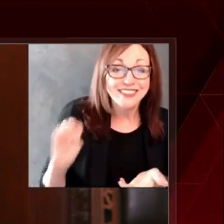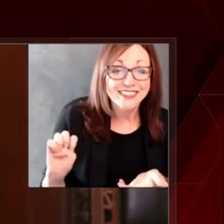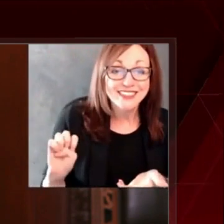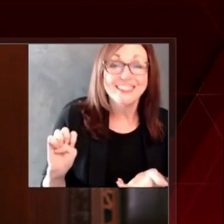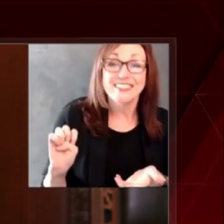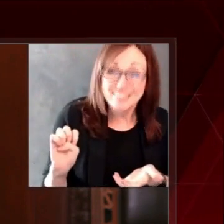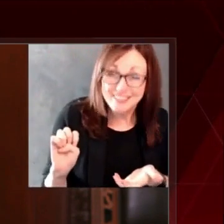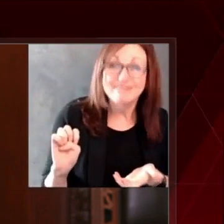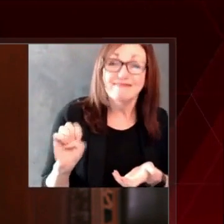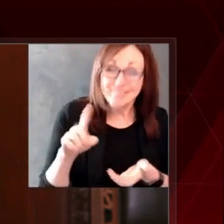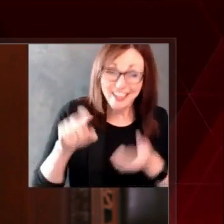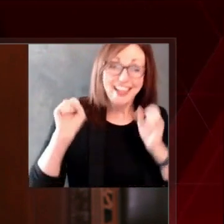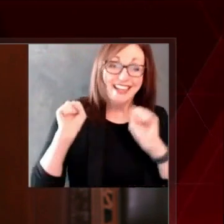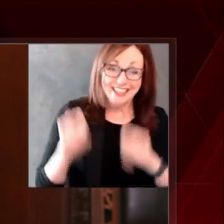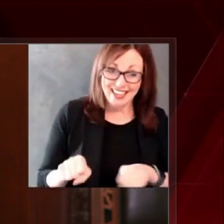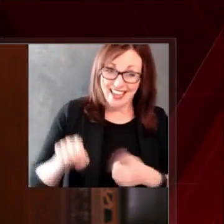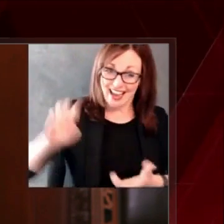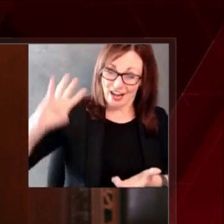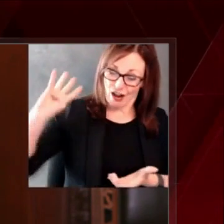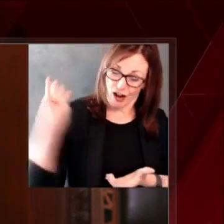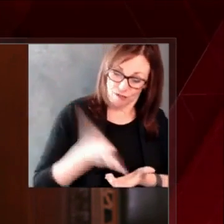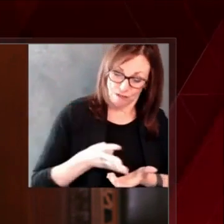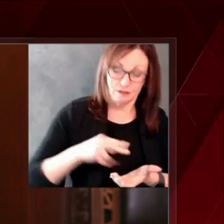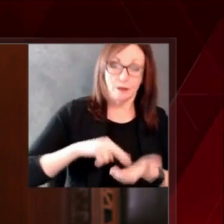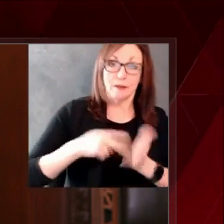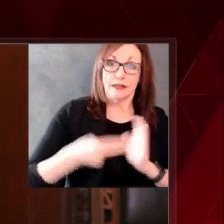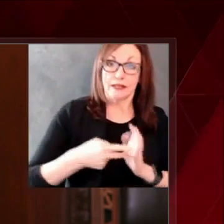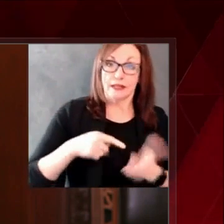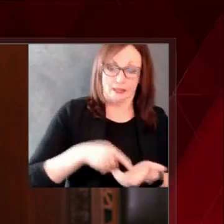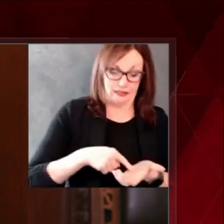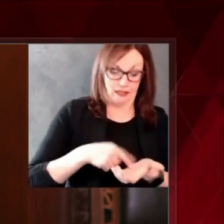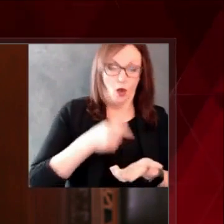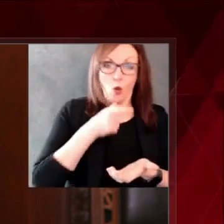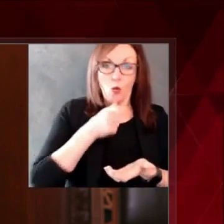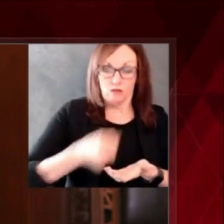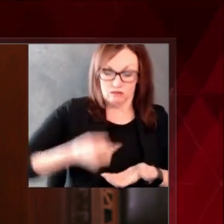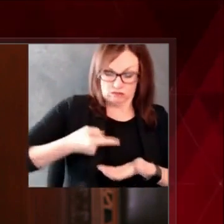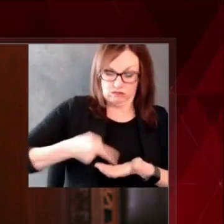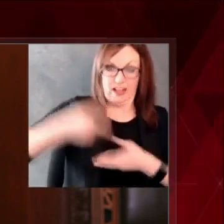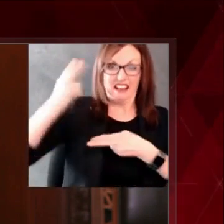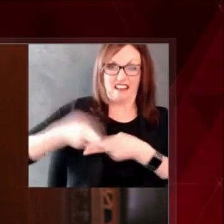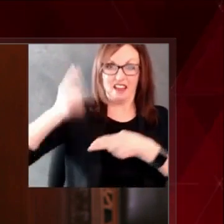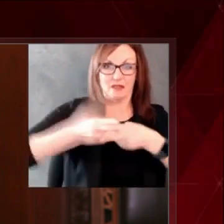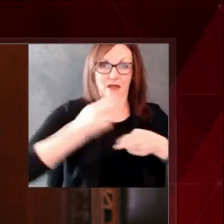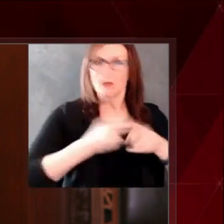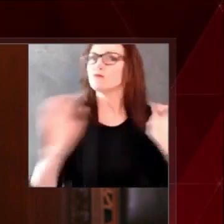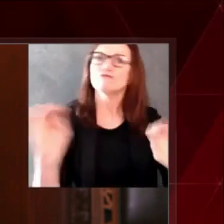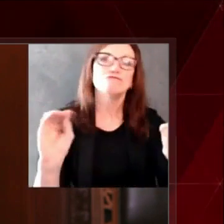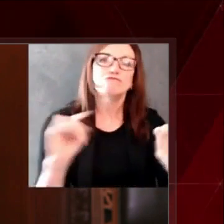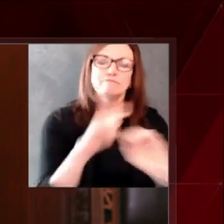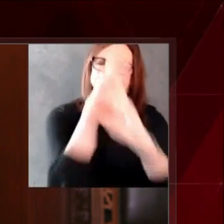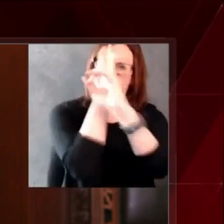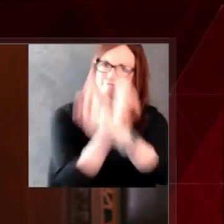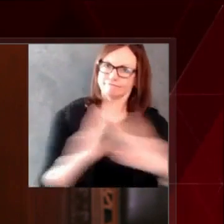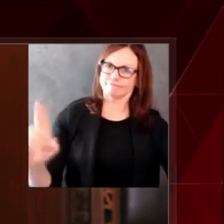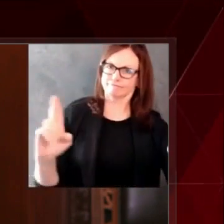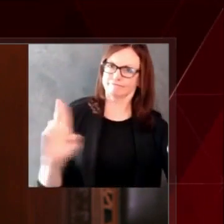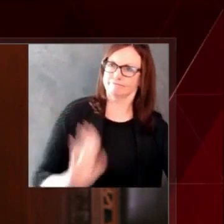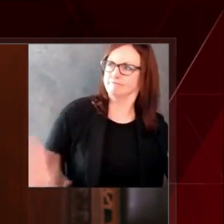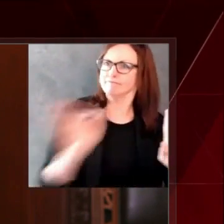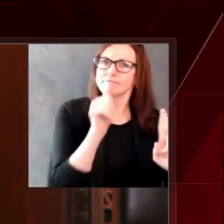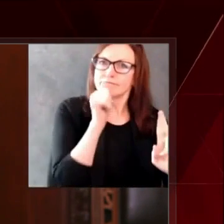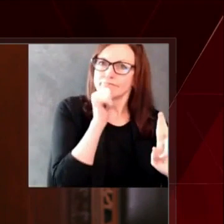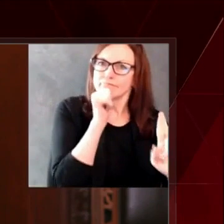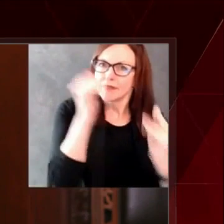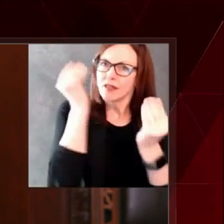So look for more information on the launch of the app next week. But even though we have new tools to help prevent the spread, we